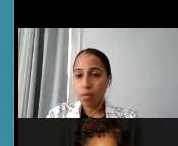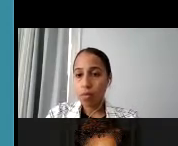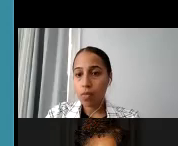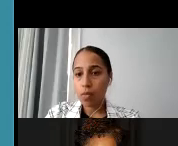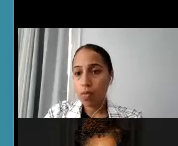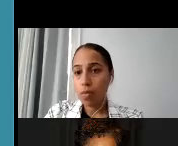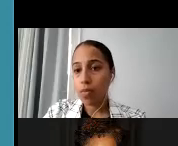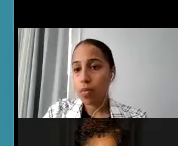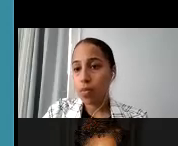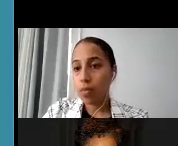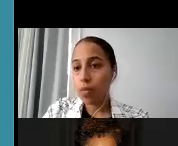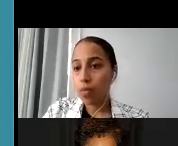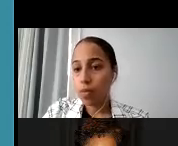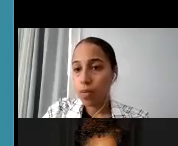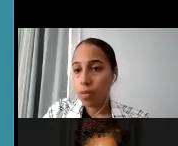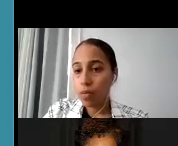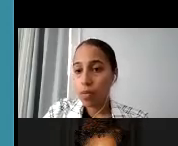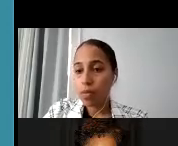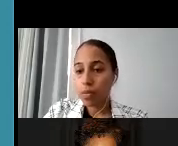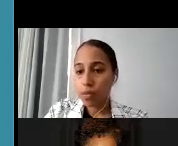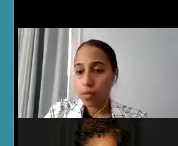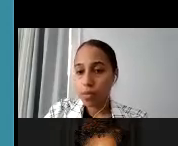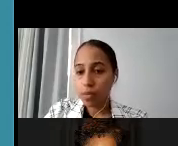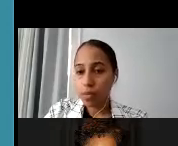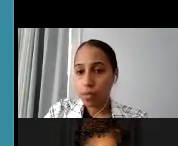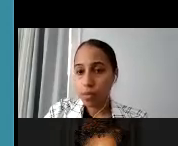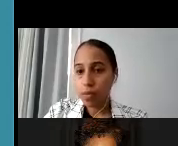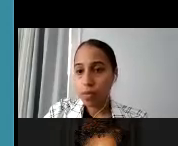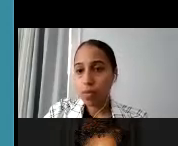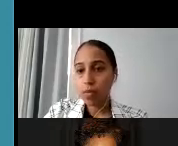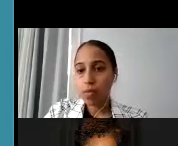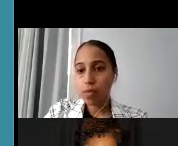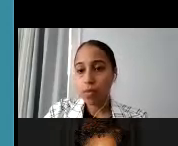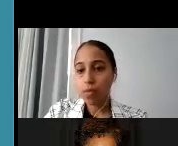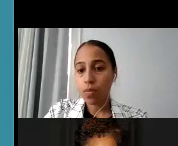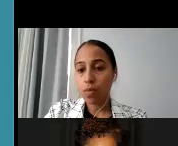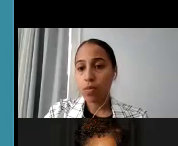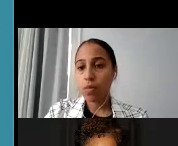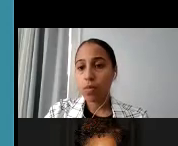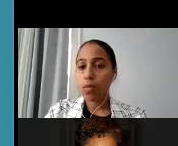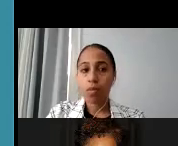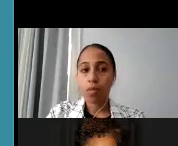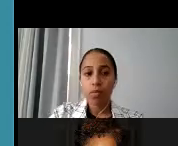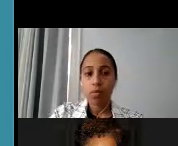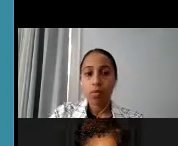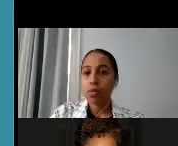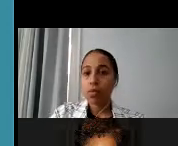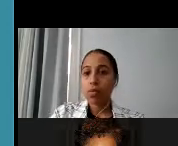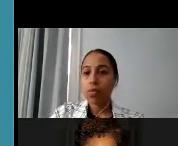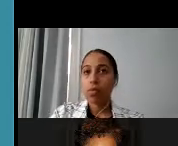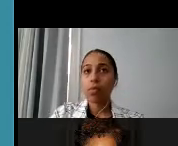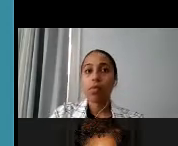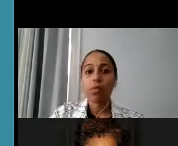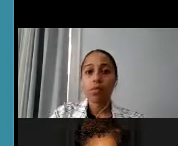gentrification issue, but the, it has a particular flavor in places like Plymouth, Cape Cod, and the Berkshires,